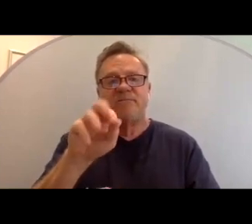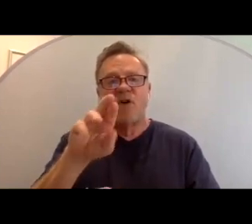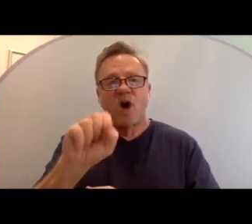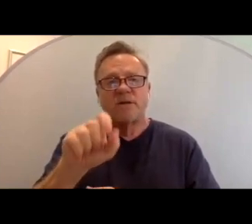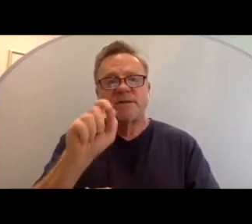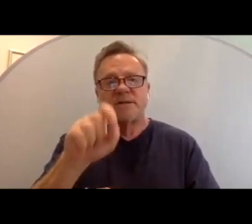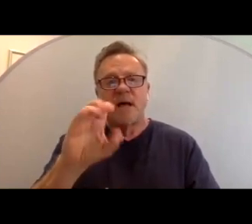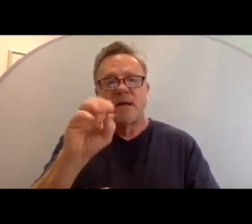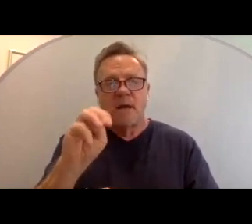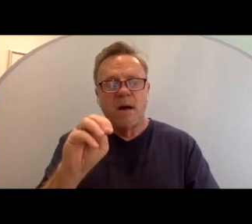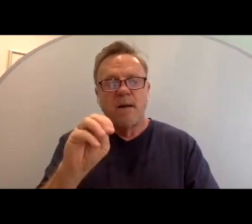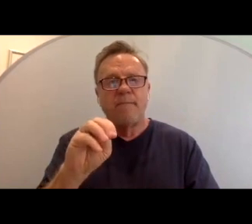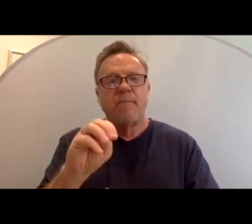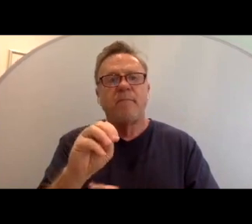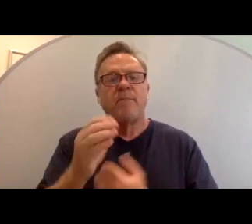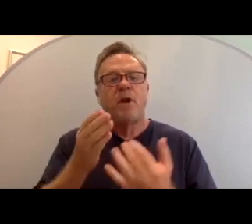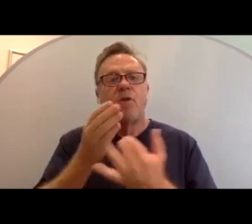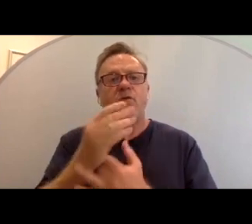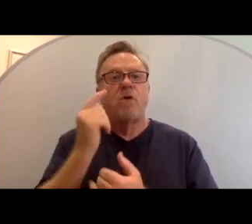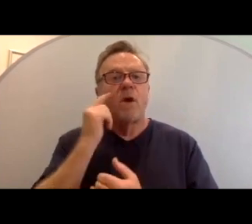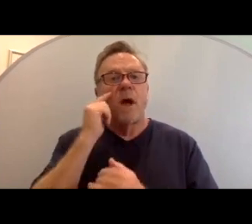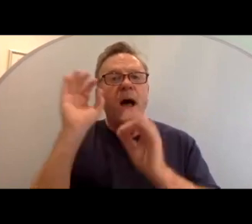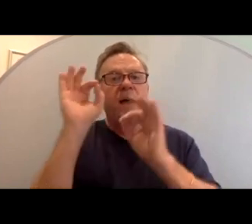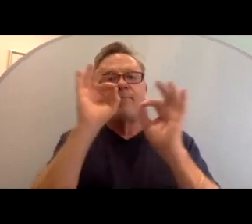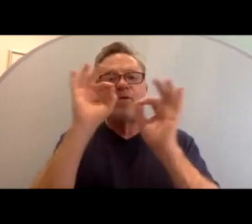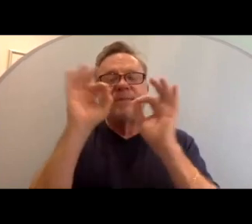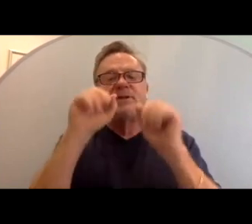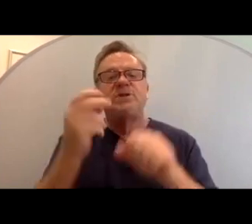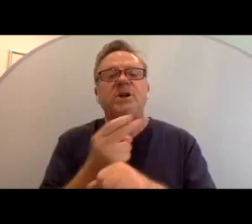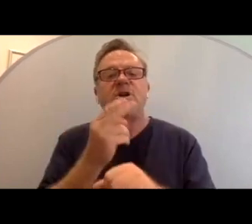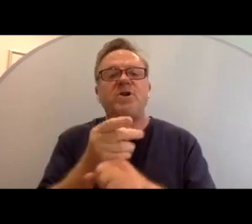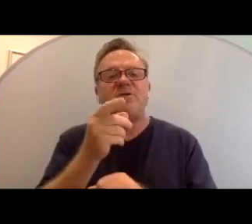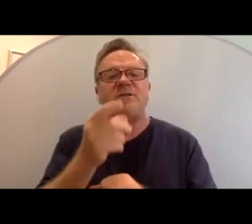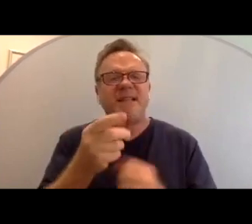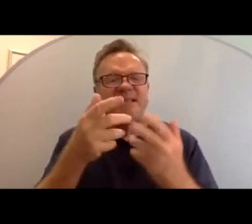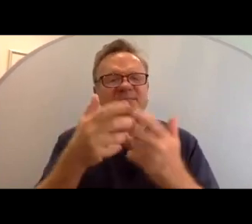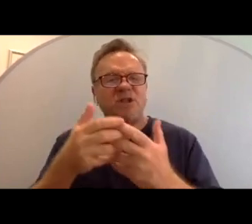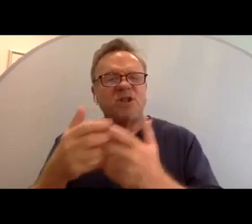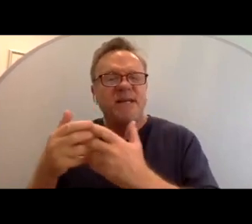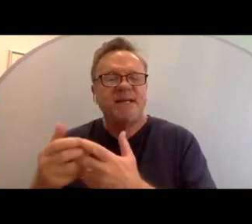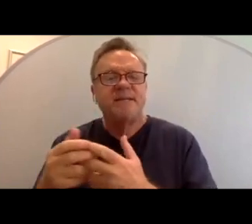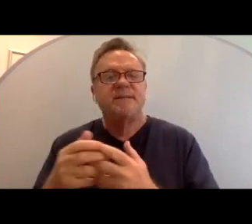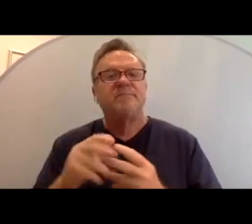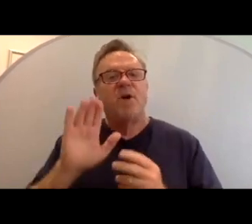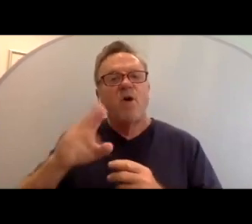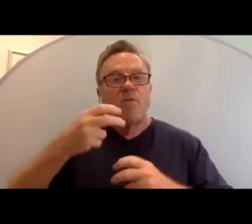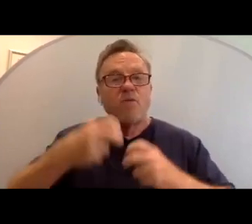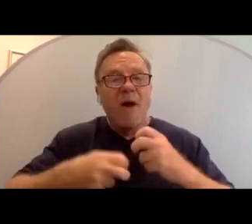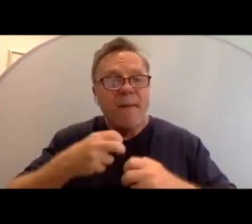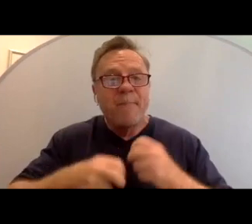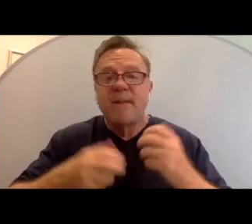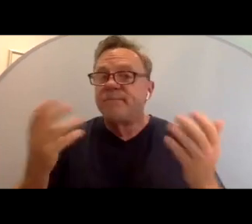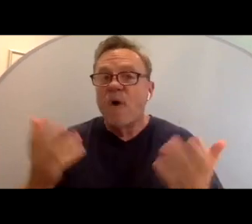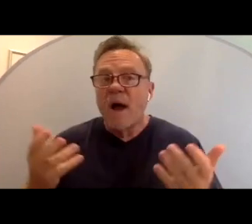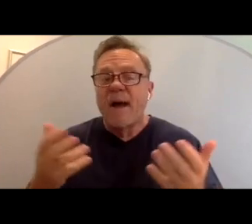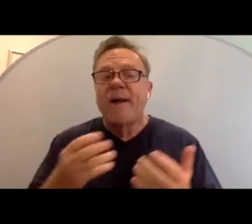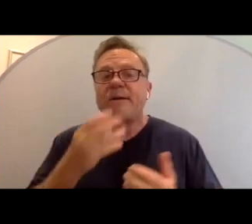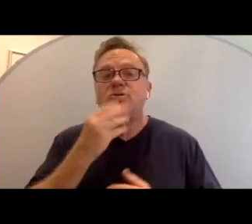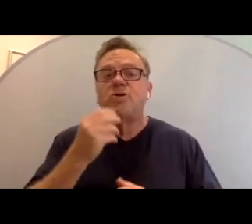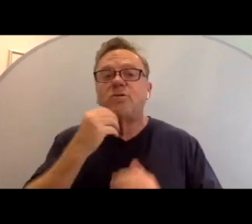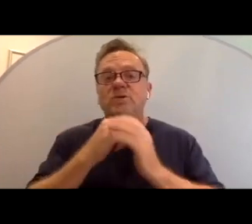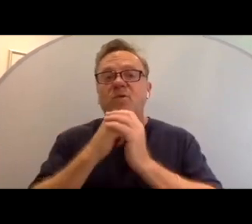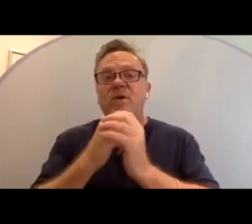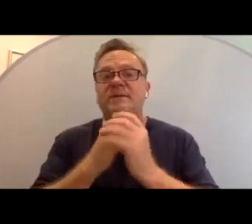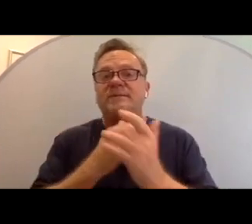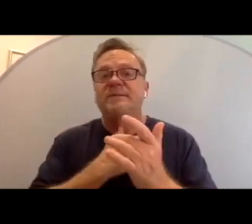she, through her eye movement, is able to use these devices. The problem is that Jewish worship is